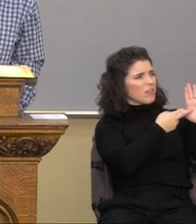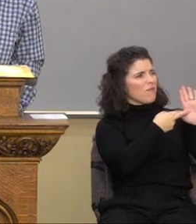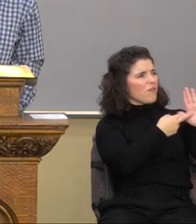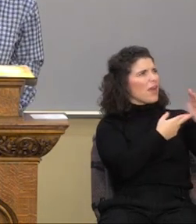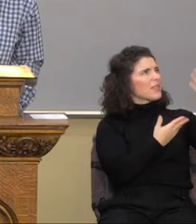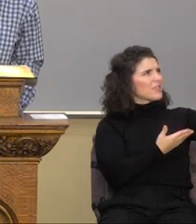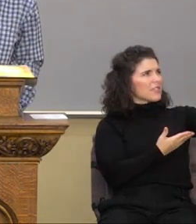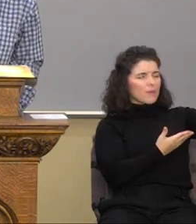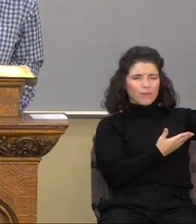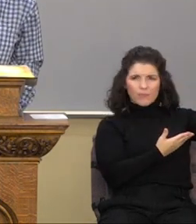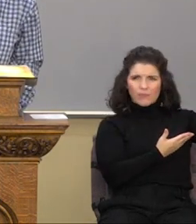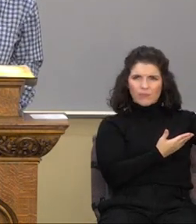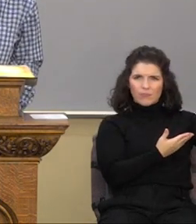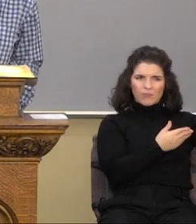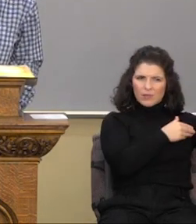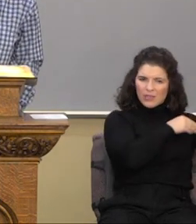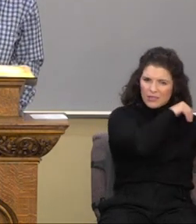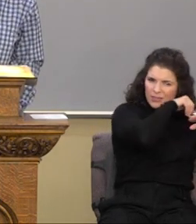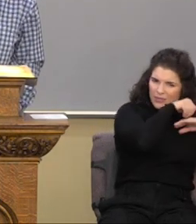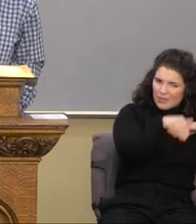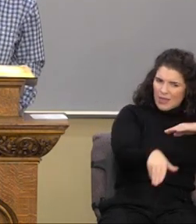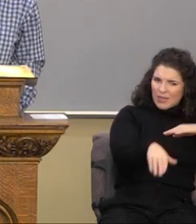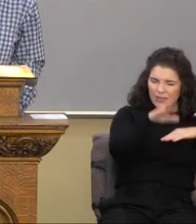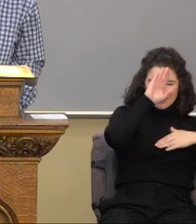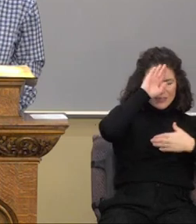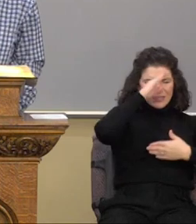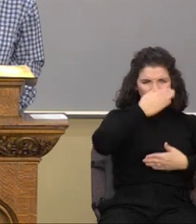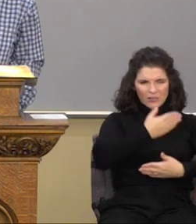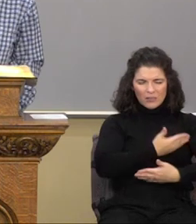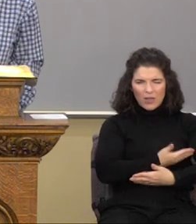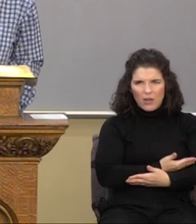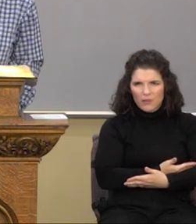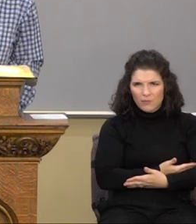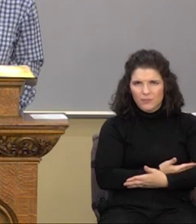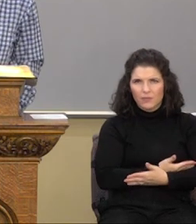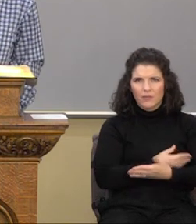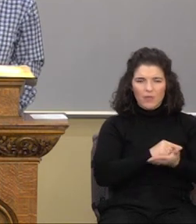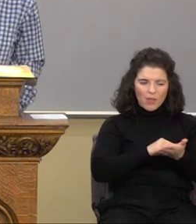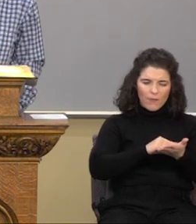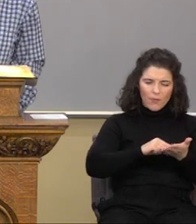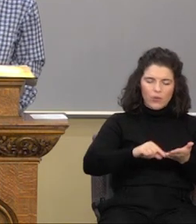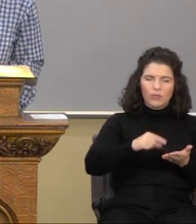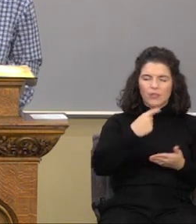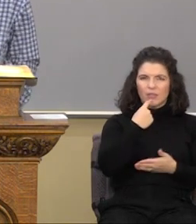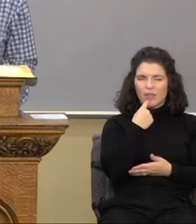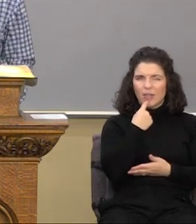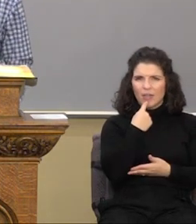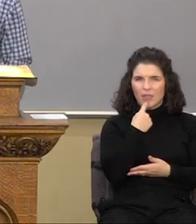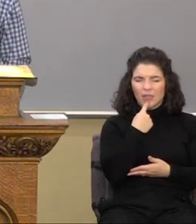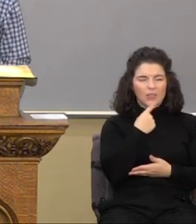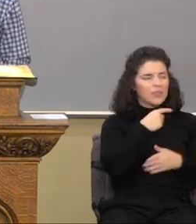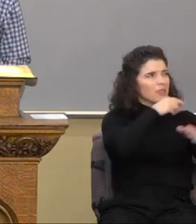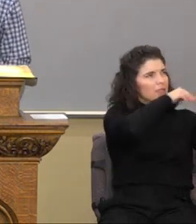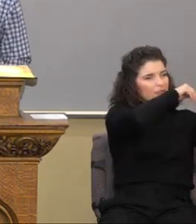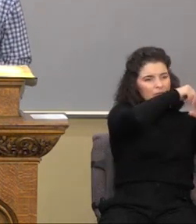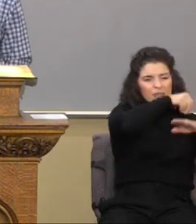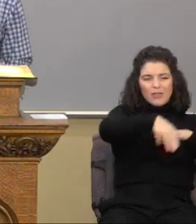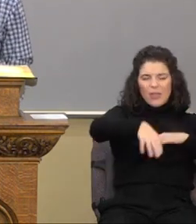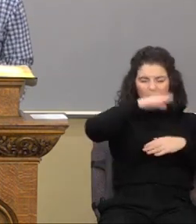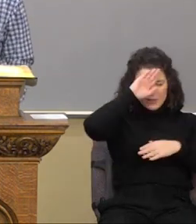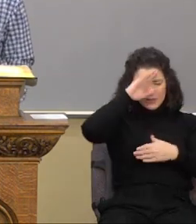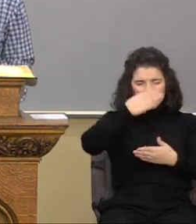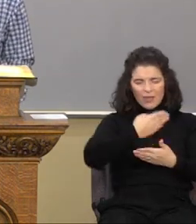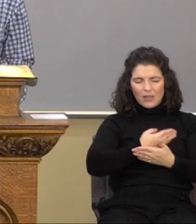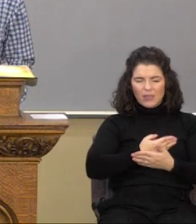sending his son. And as the verse says, he sent his son to be